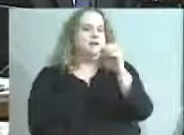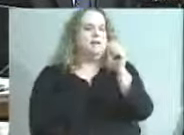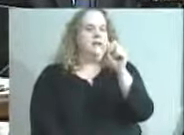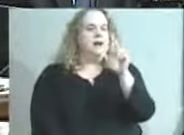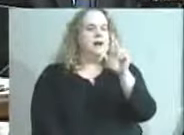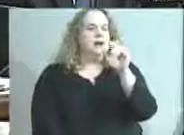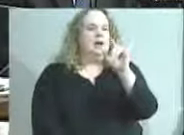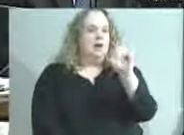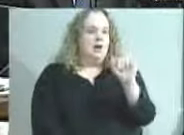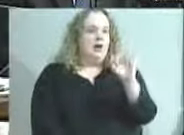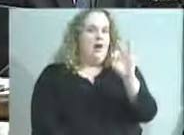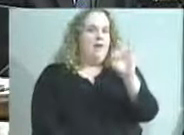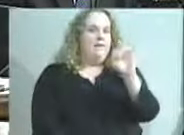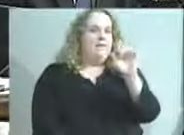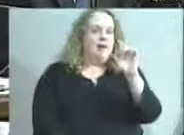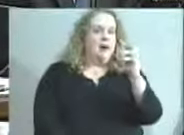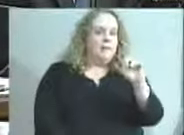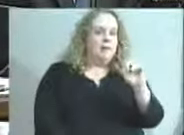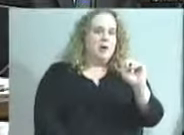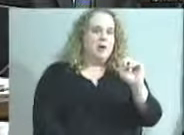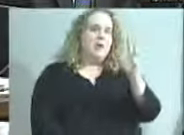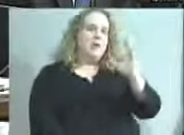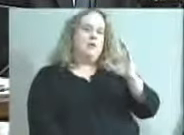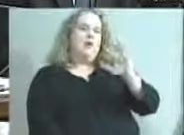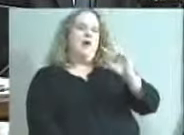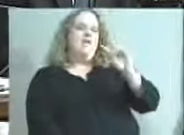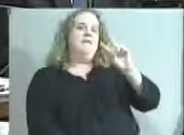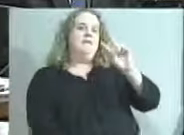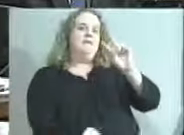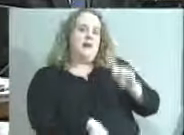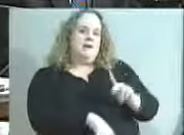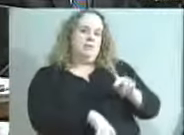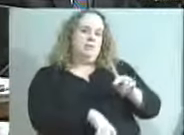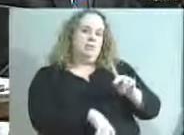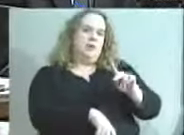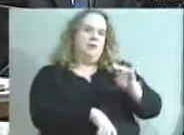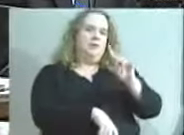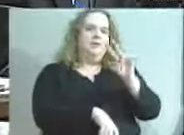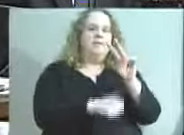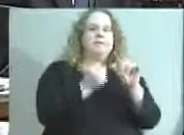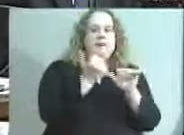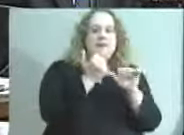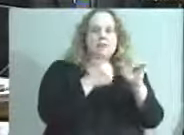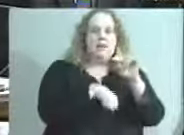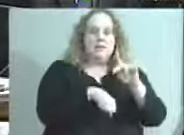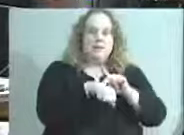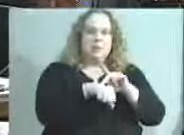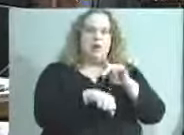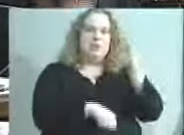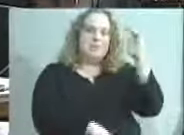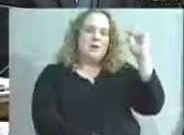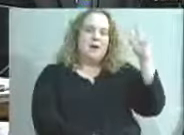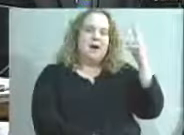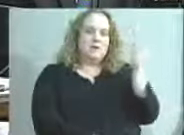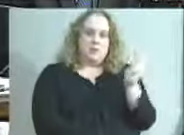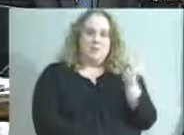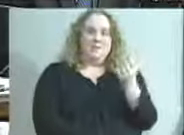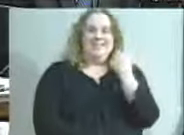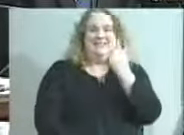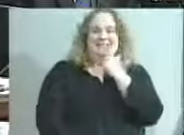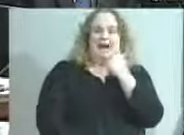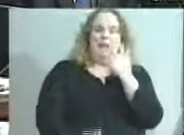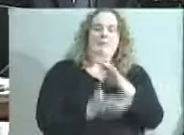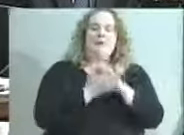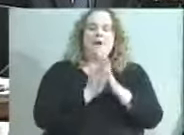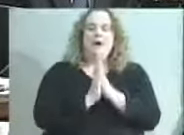vice principal for DuPont Manual High School, who is now brand new principal at Ramsey Middle School. And we're just, I had a chance to